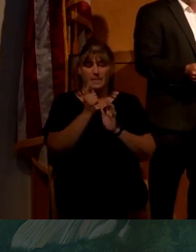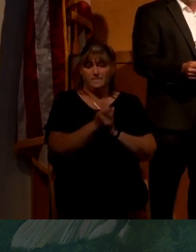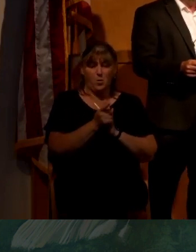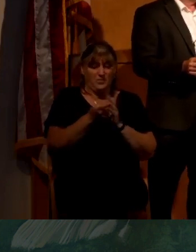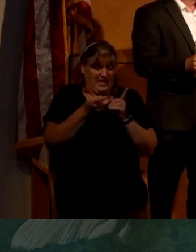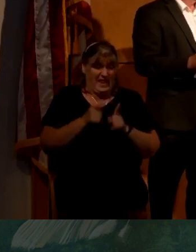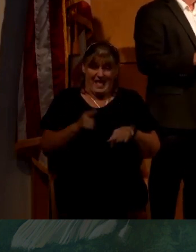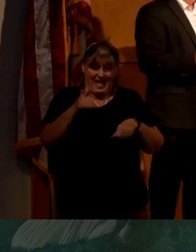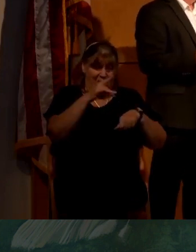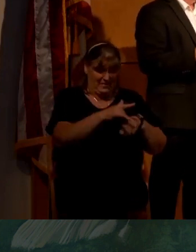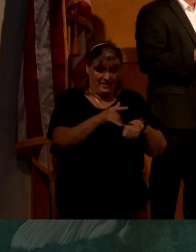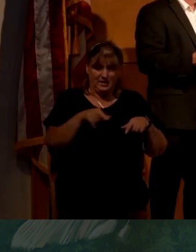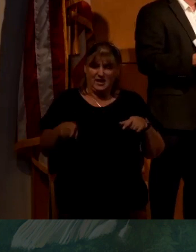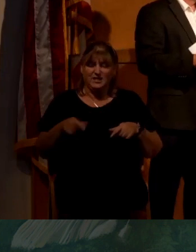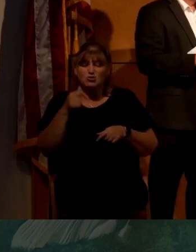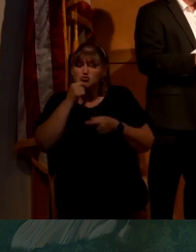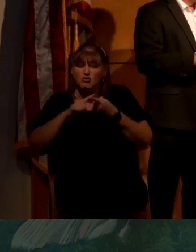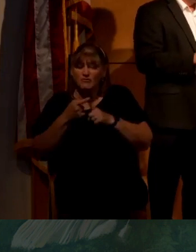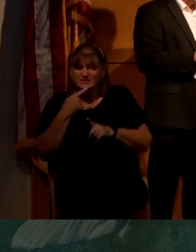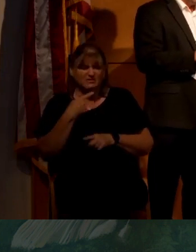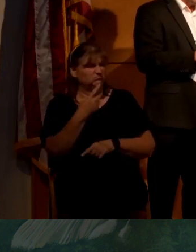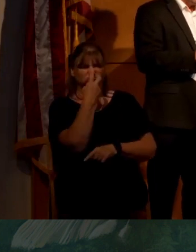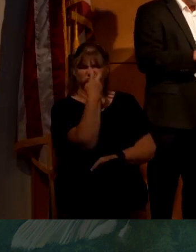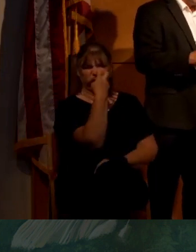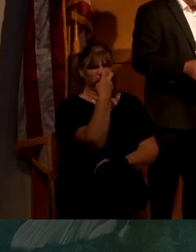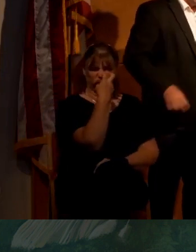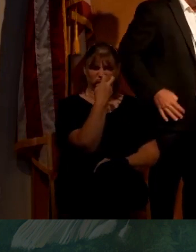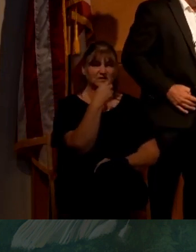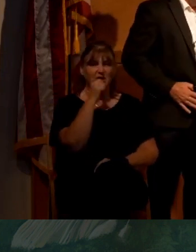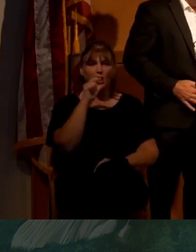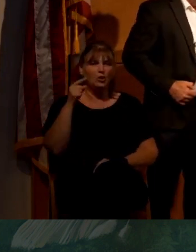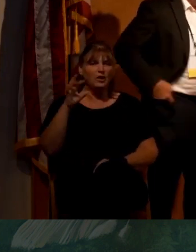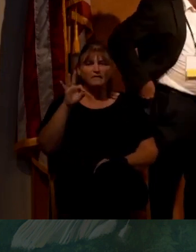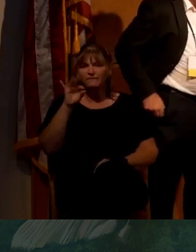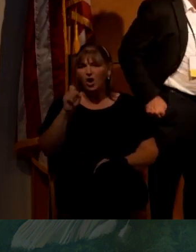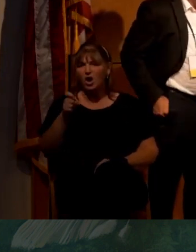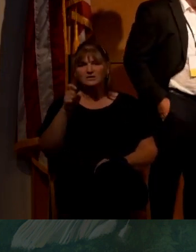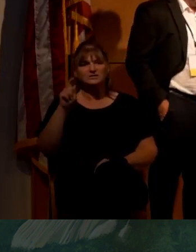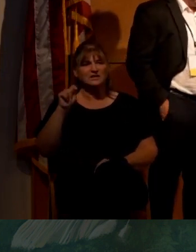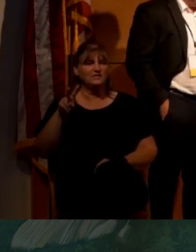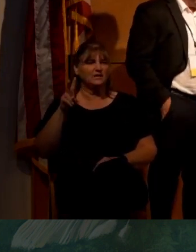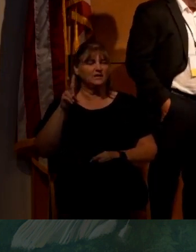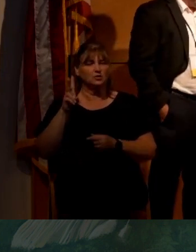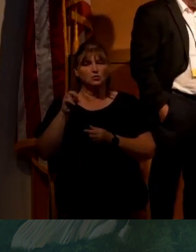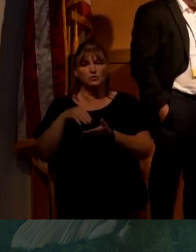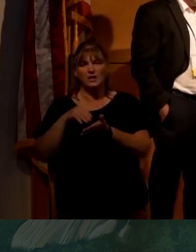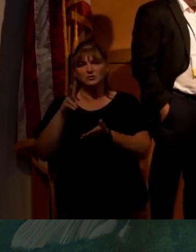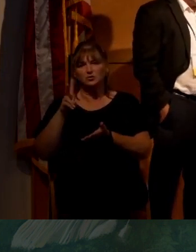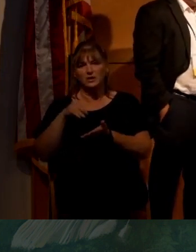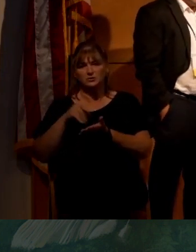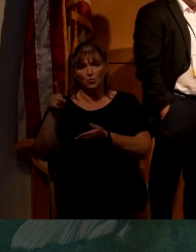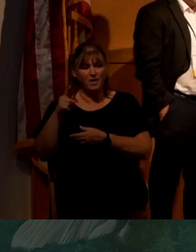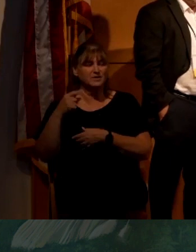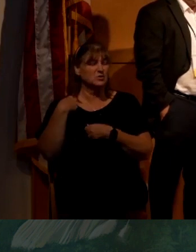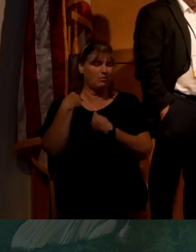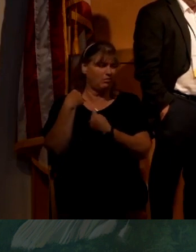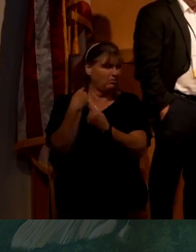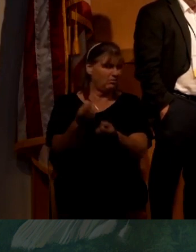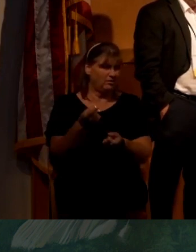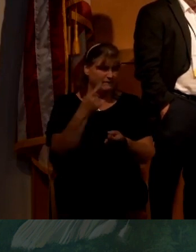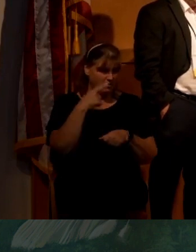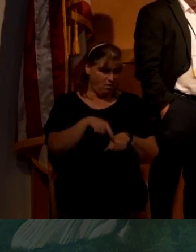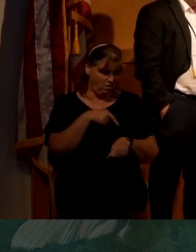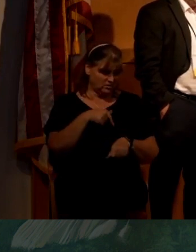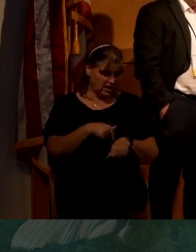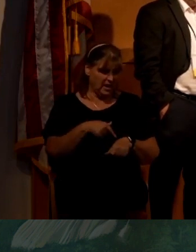happened. Um, and not just on Fox TV in 2000, 2001. So this has been around, like you said, for a long